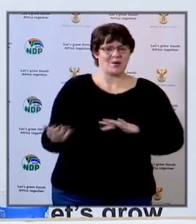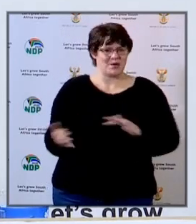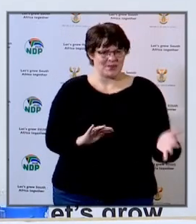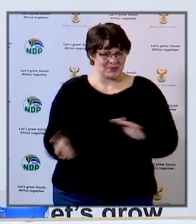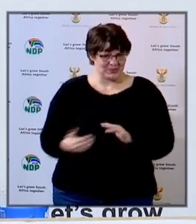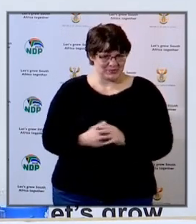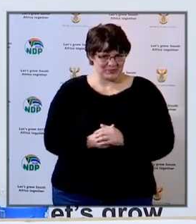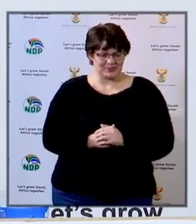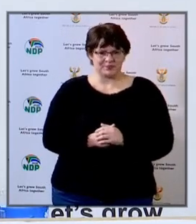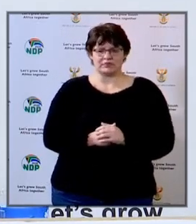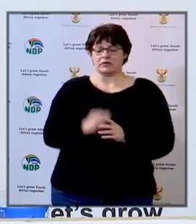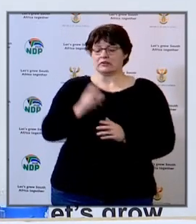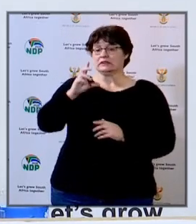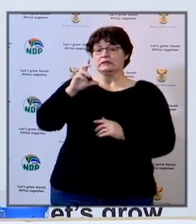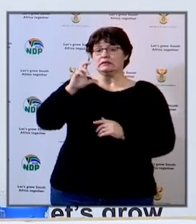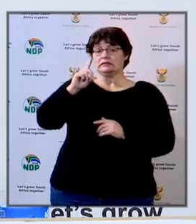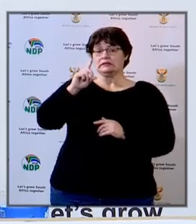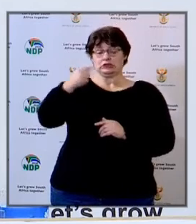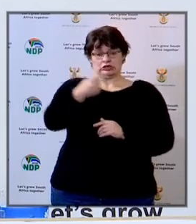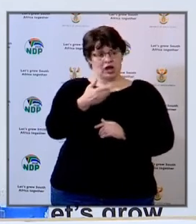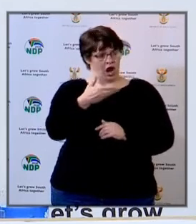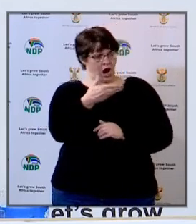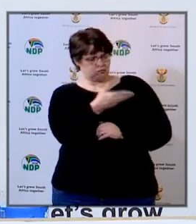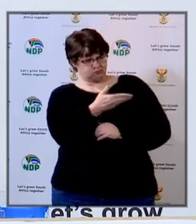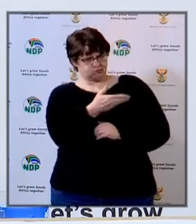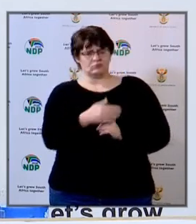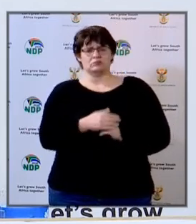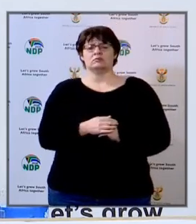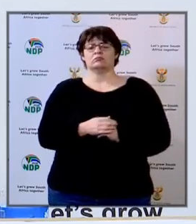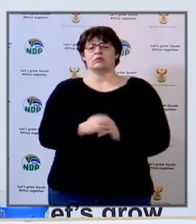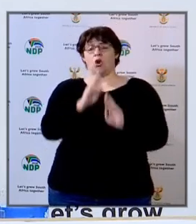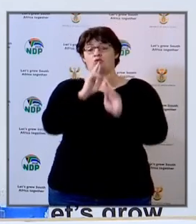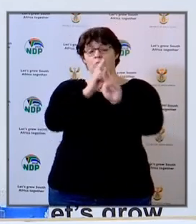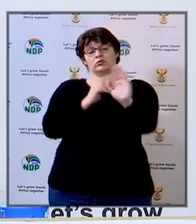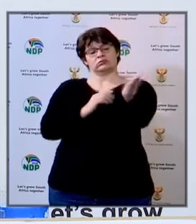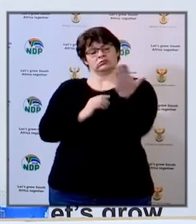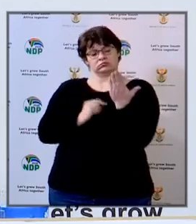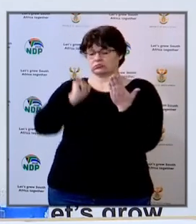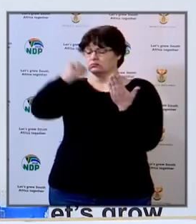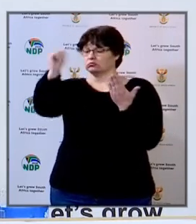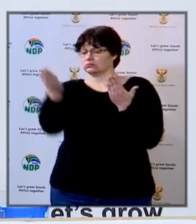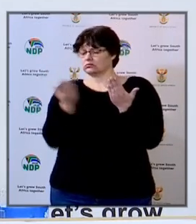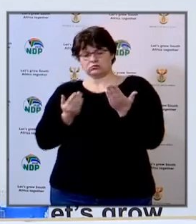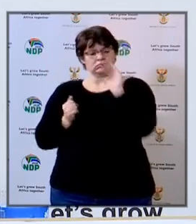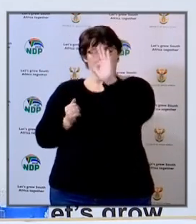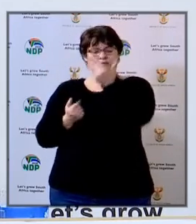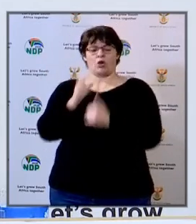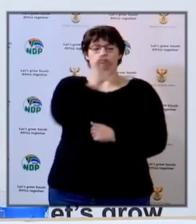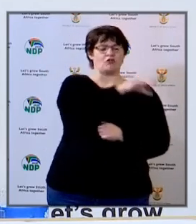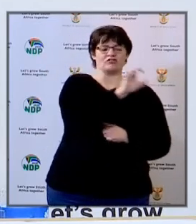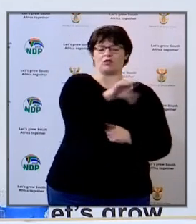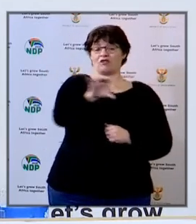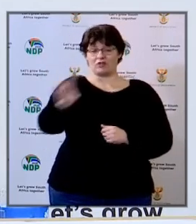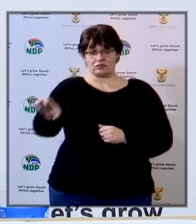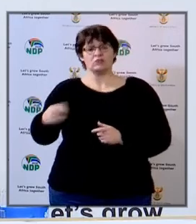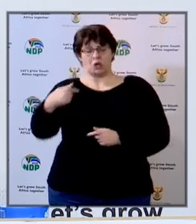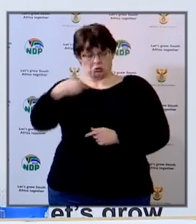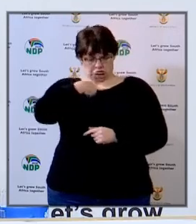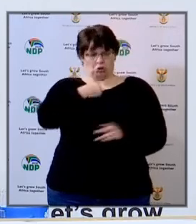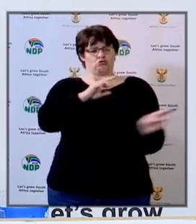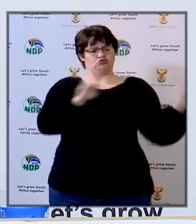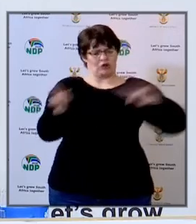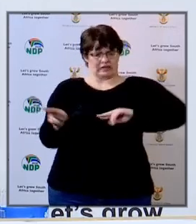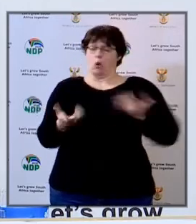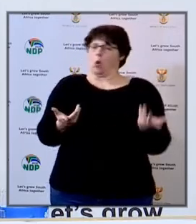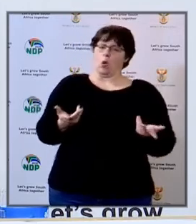As I said earlier, the TG is there to make, to provide the report that comes from different provinces, which explains the